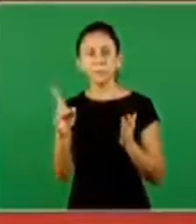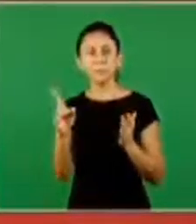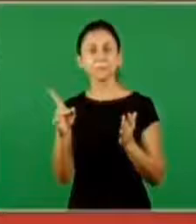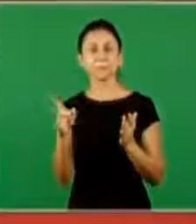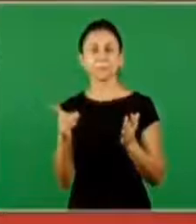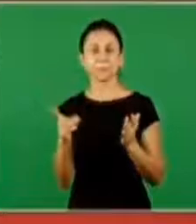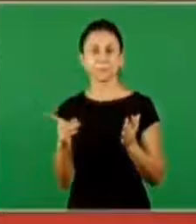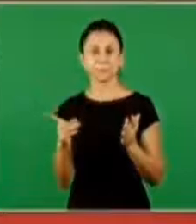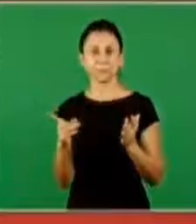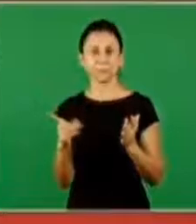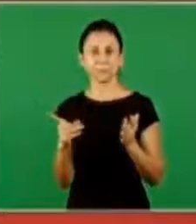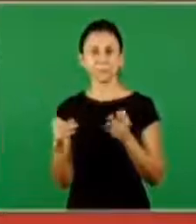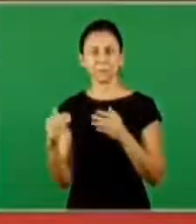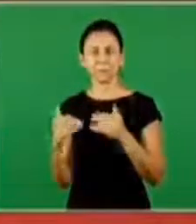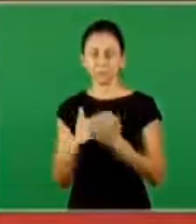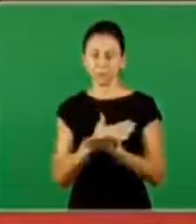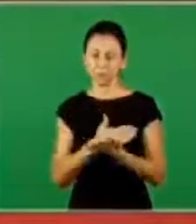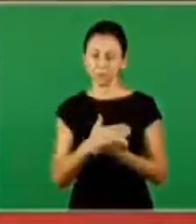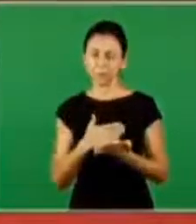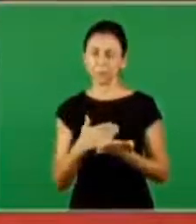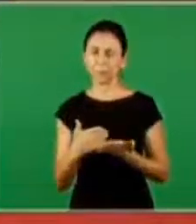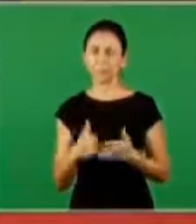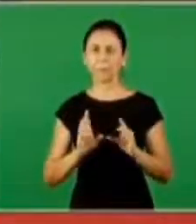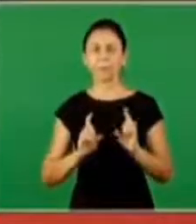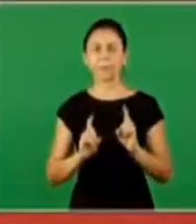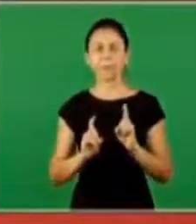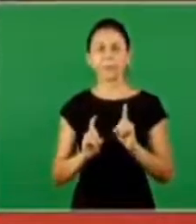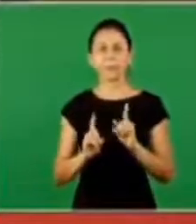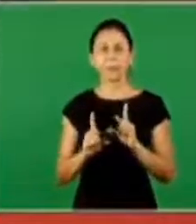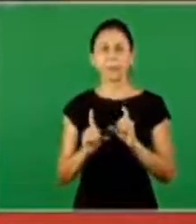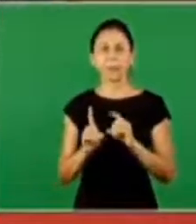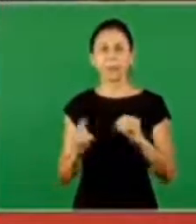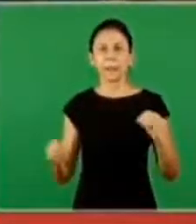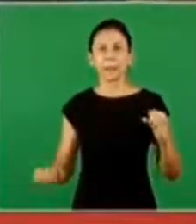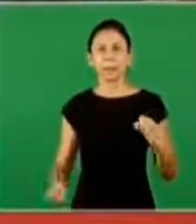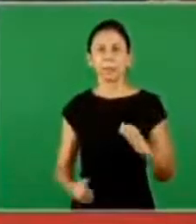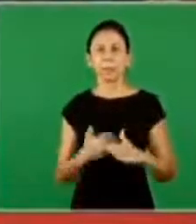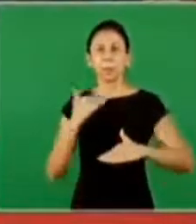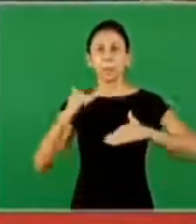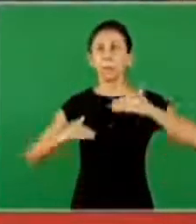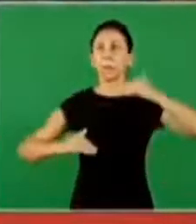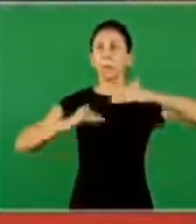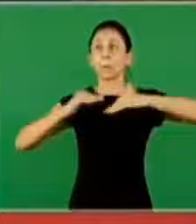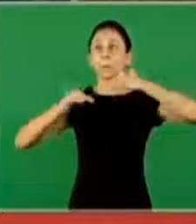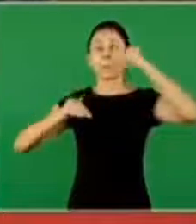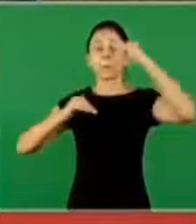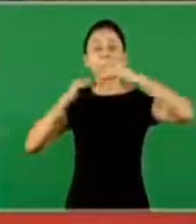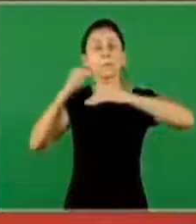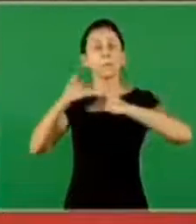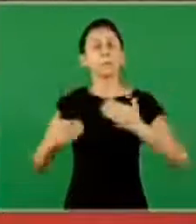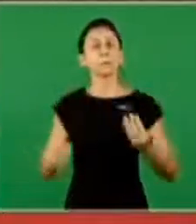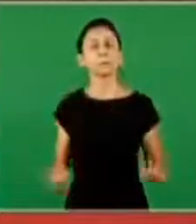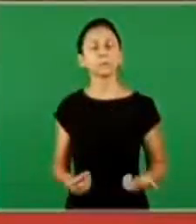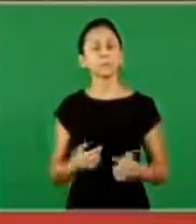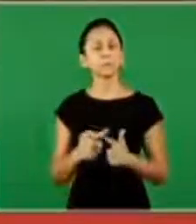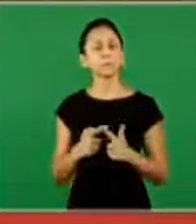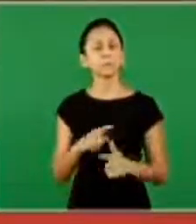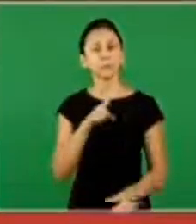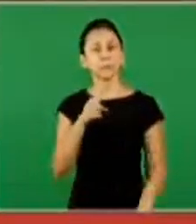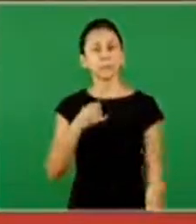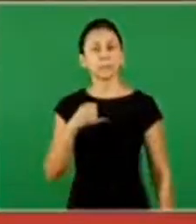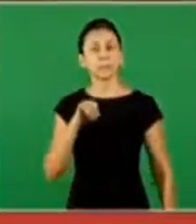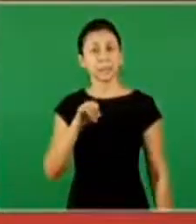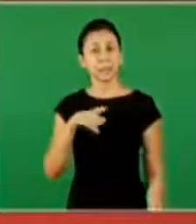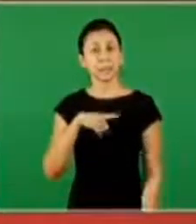from this beginning the doctrine flourished as a whole why